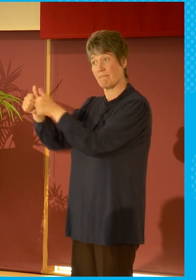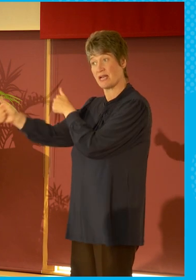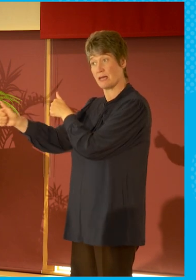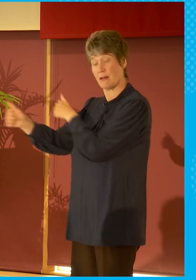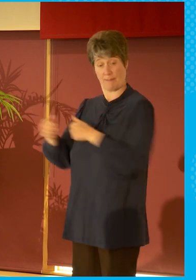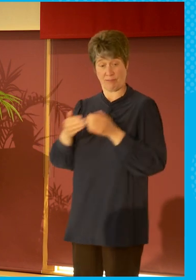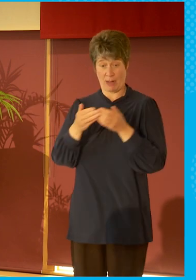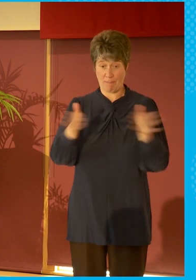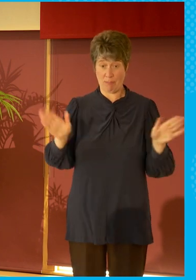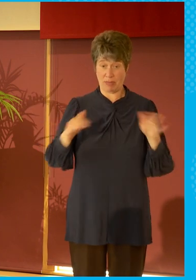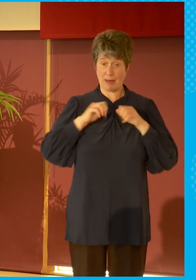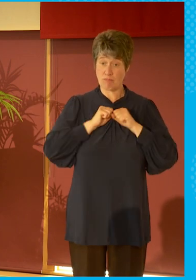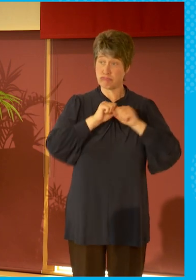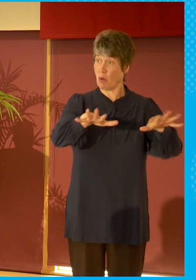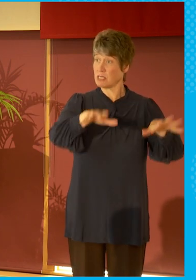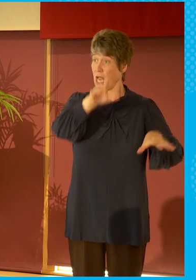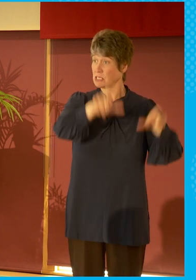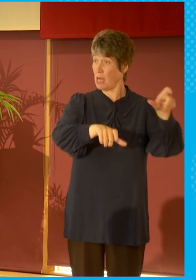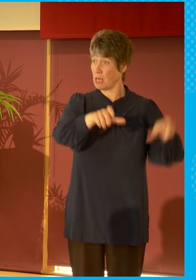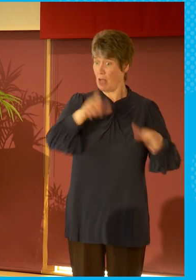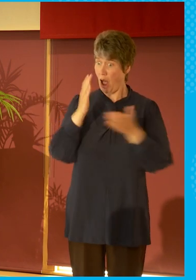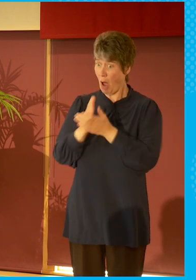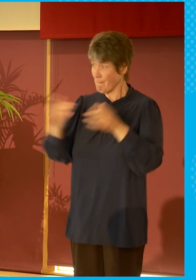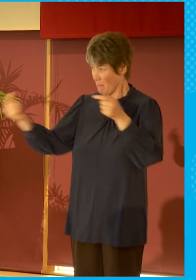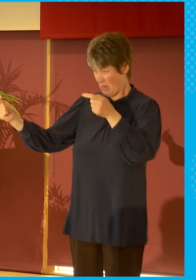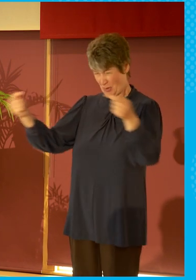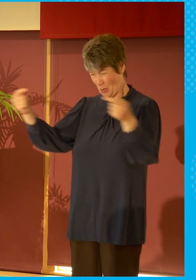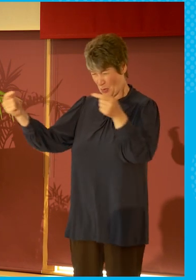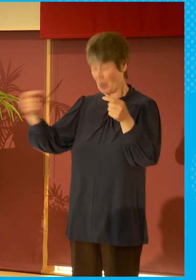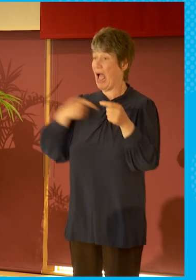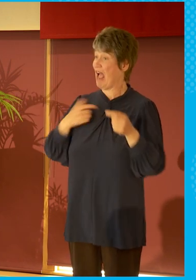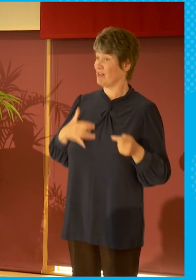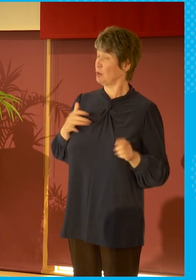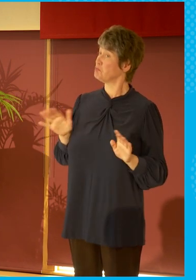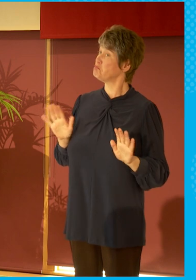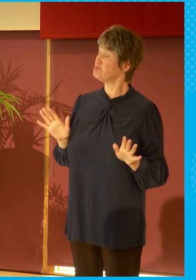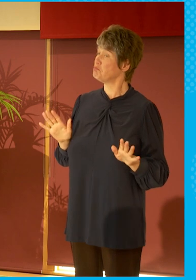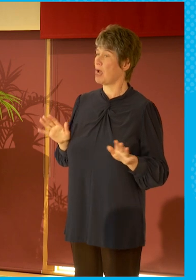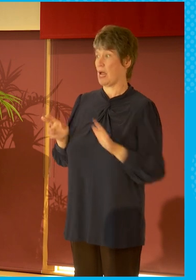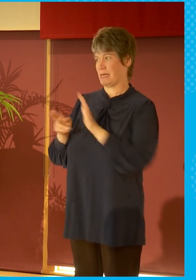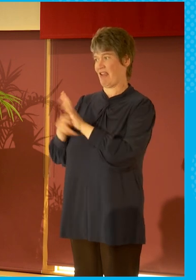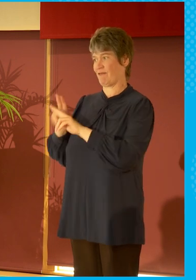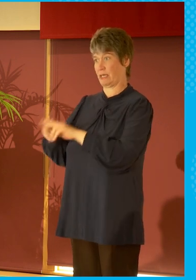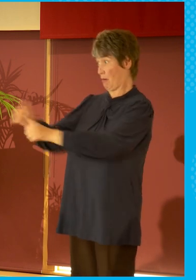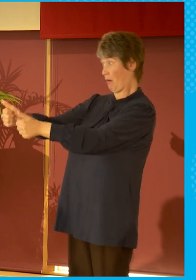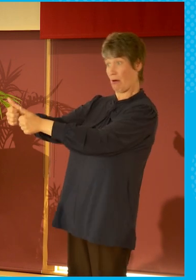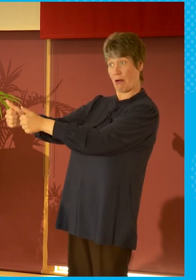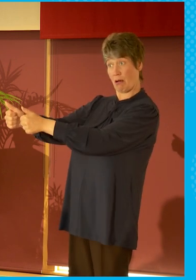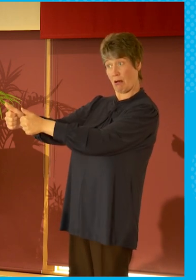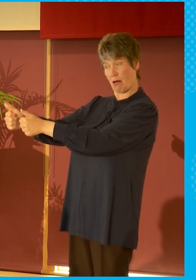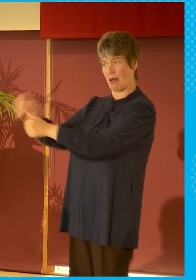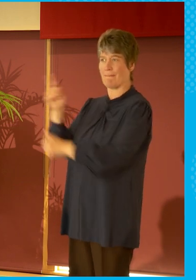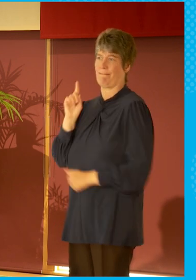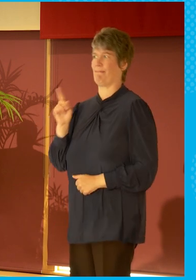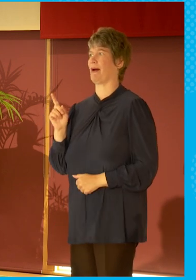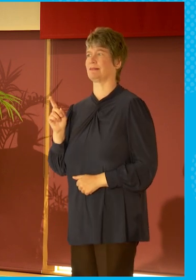I genuinely don't think they're the same thing. I think Netflix does a great job at what it does, but it doesn't really represent my